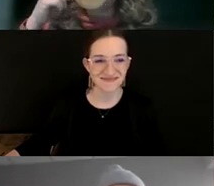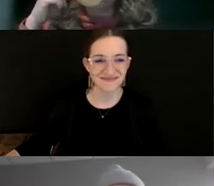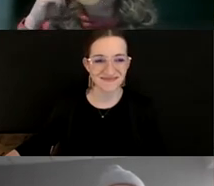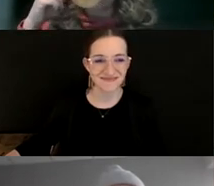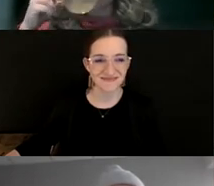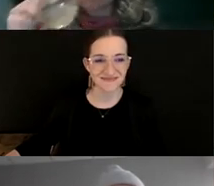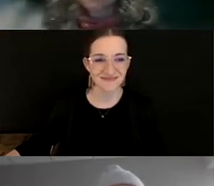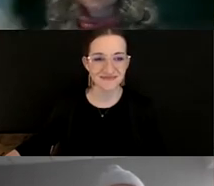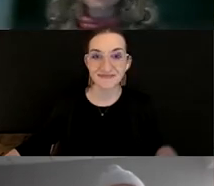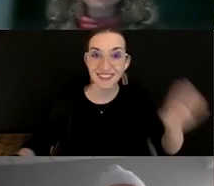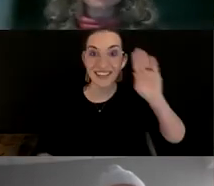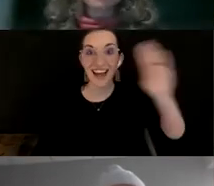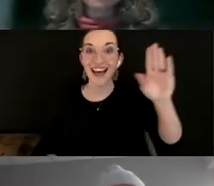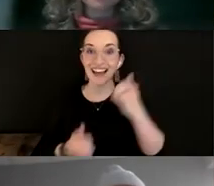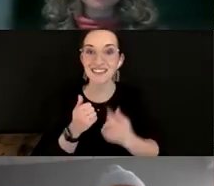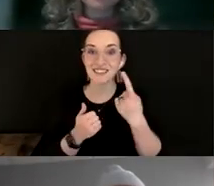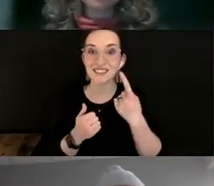Hi there, everyone. Welcome.